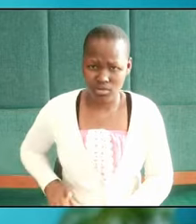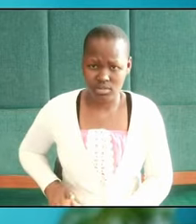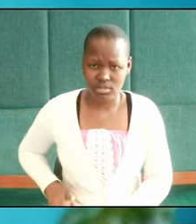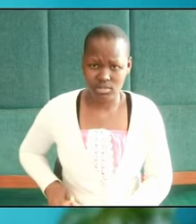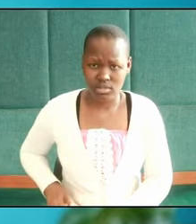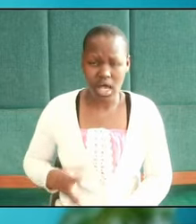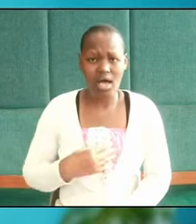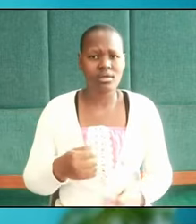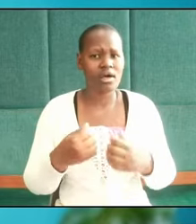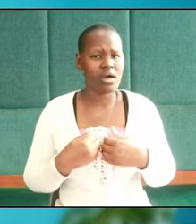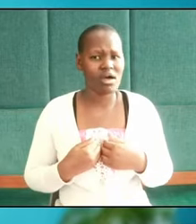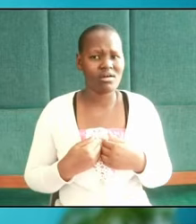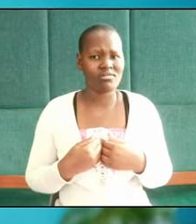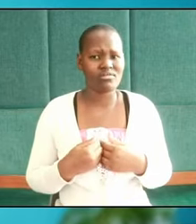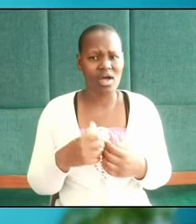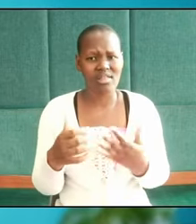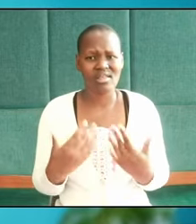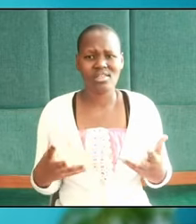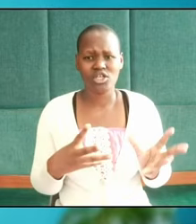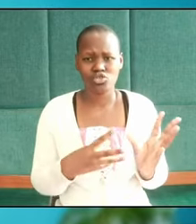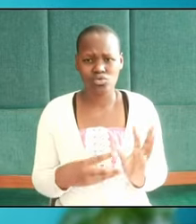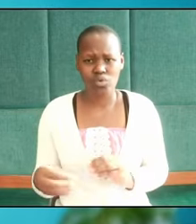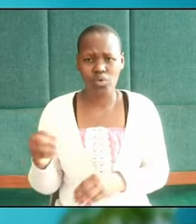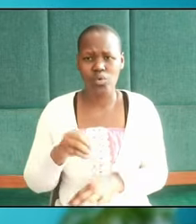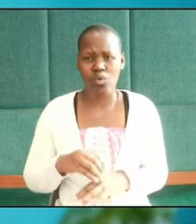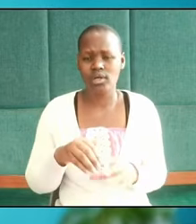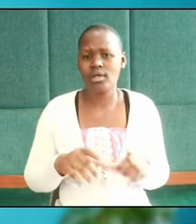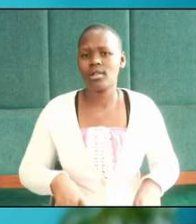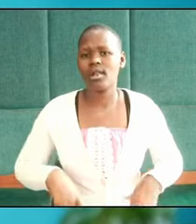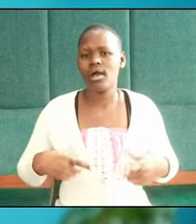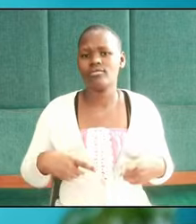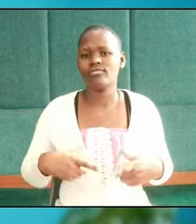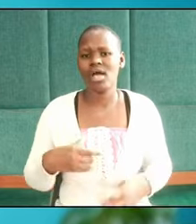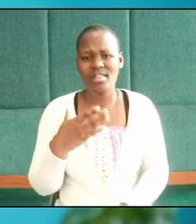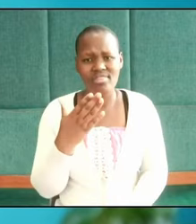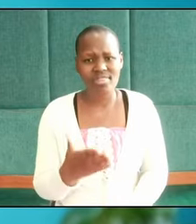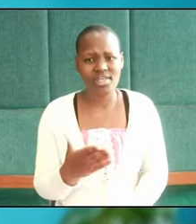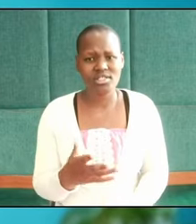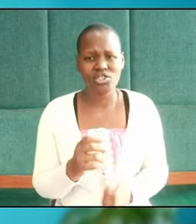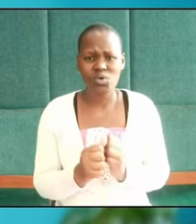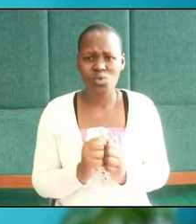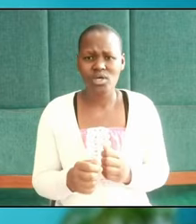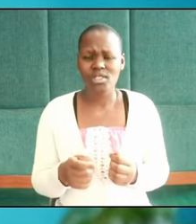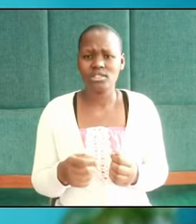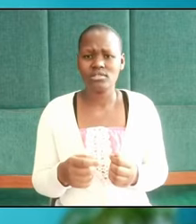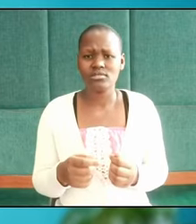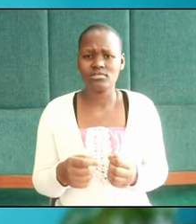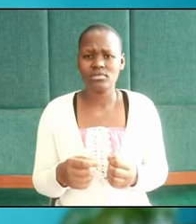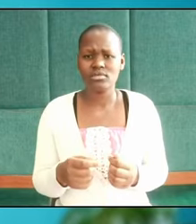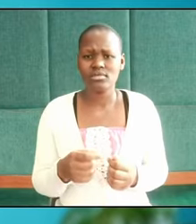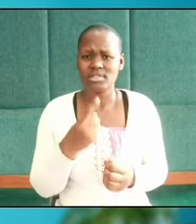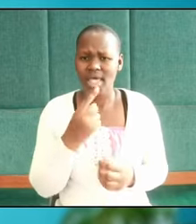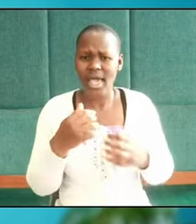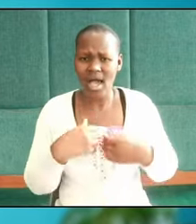what is going on in their life. It is these that give testament that there is a